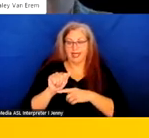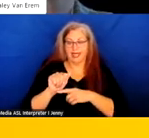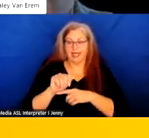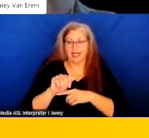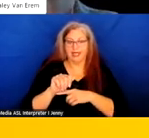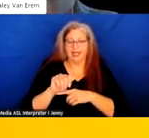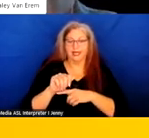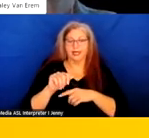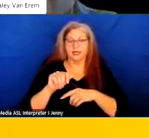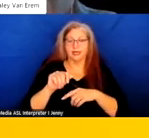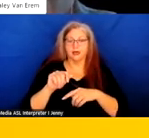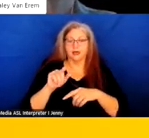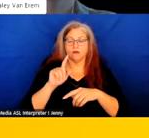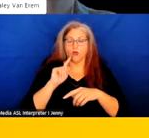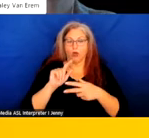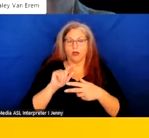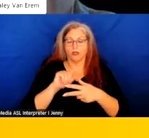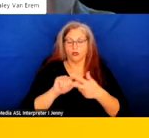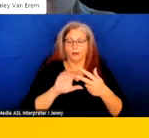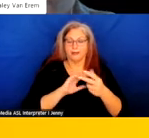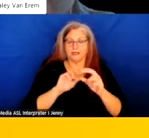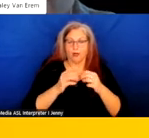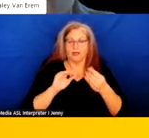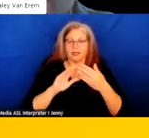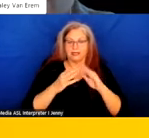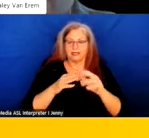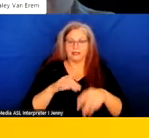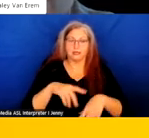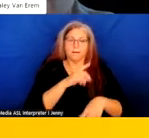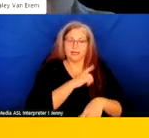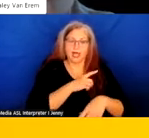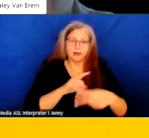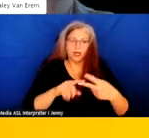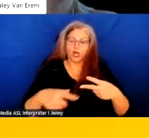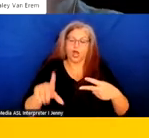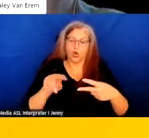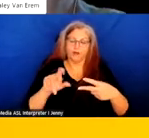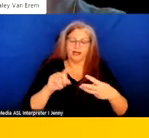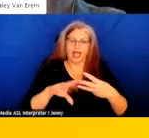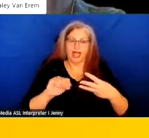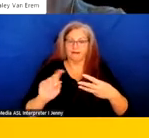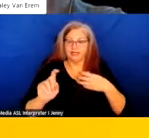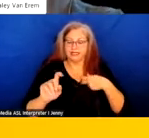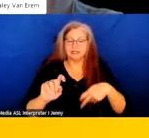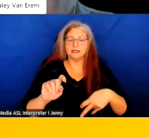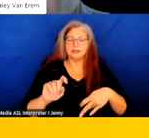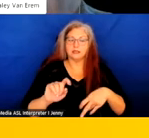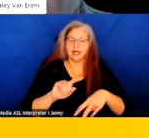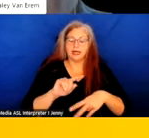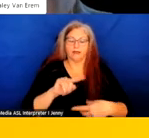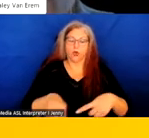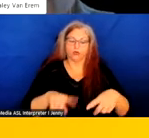the following police departments and cities, Minneapolis, Louisville, and Phoenix. These are active, ongoing